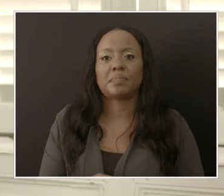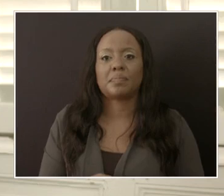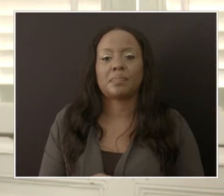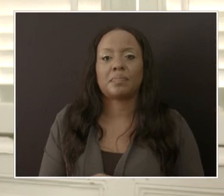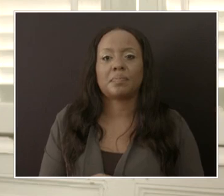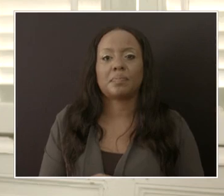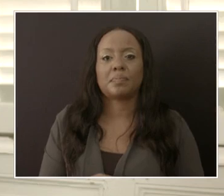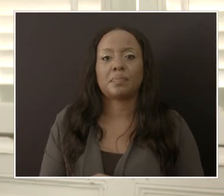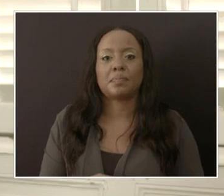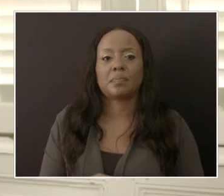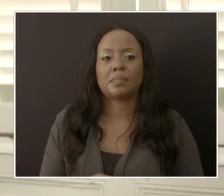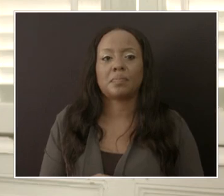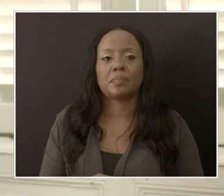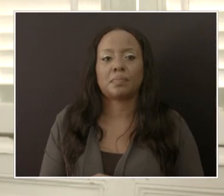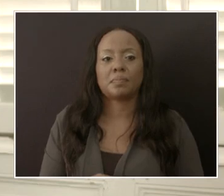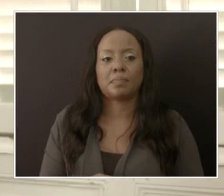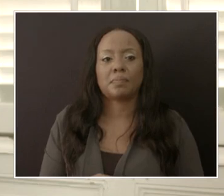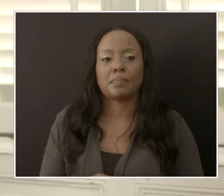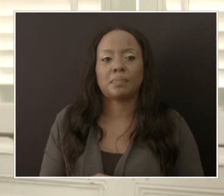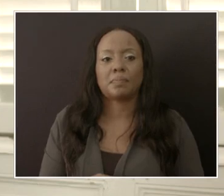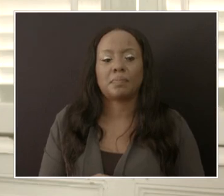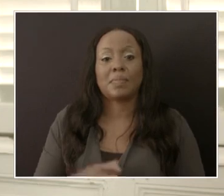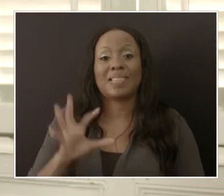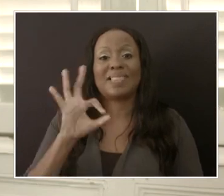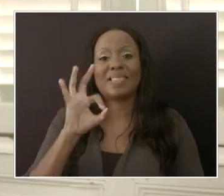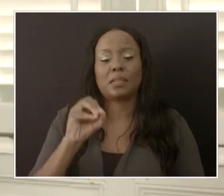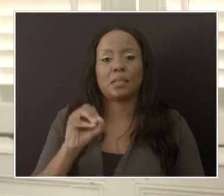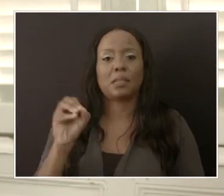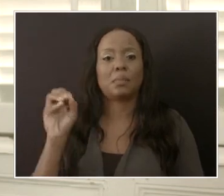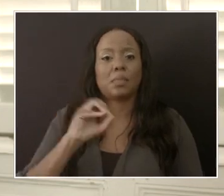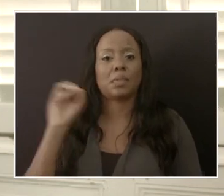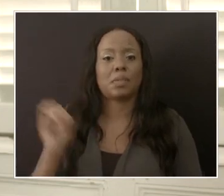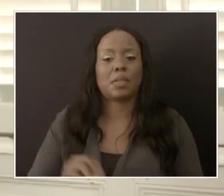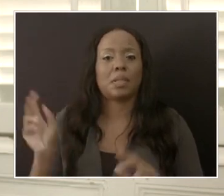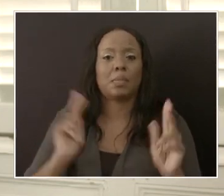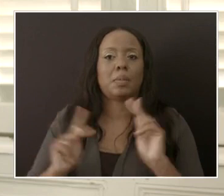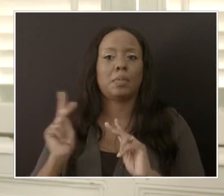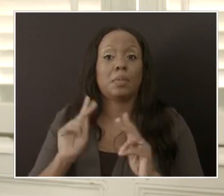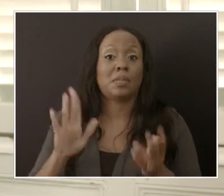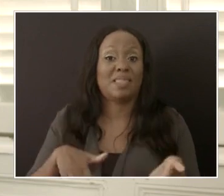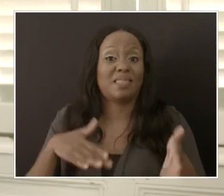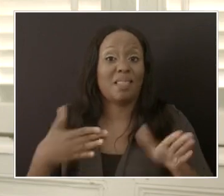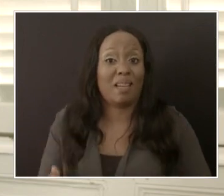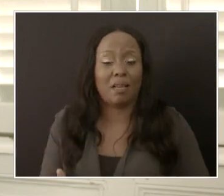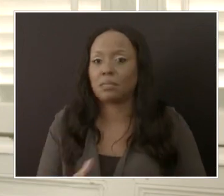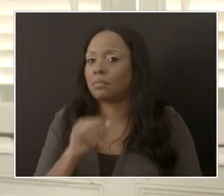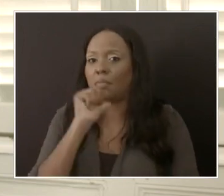% of the persons who would have passed away, 9 out of 10 have been unvaccinated.